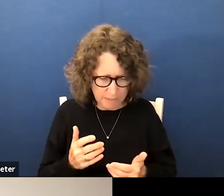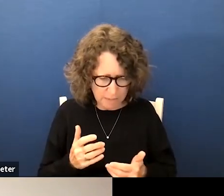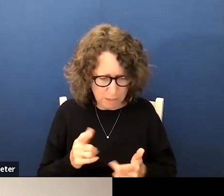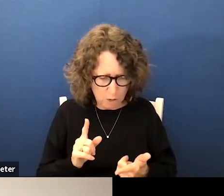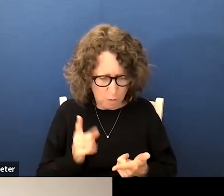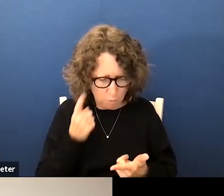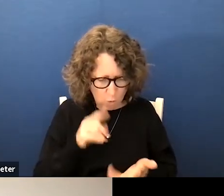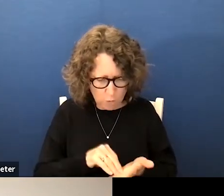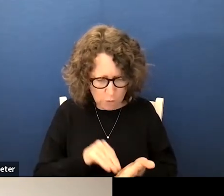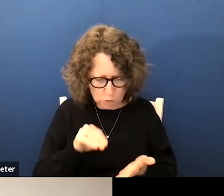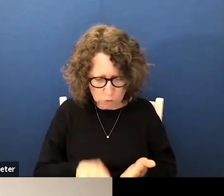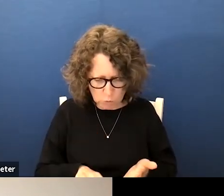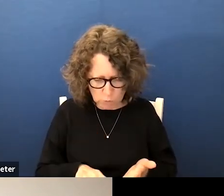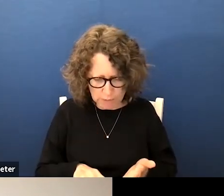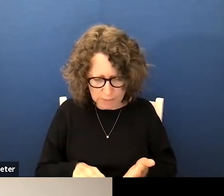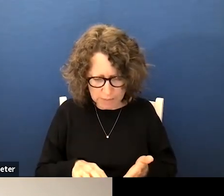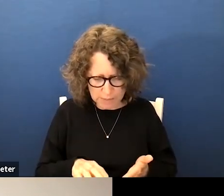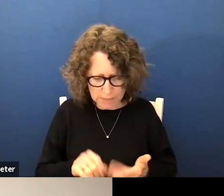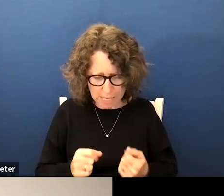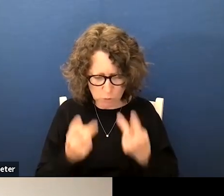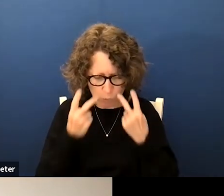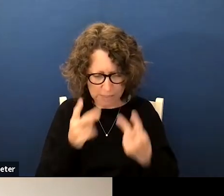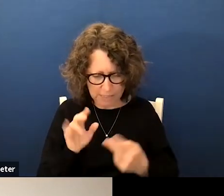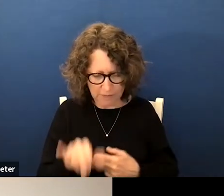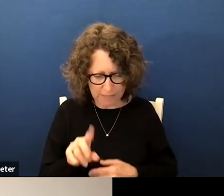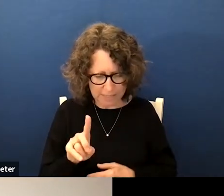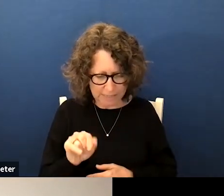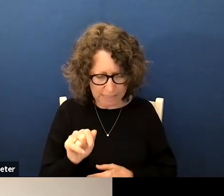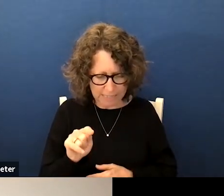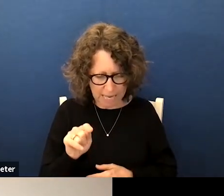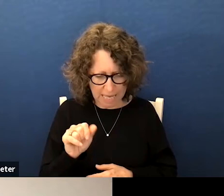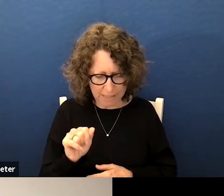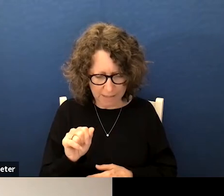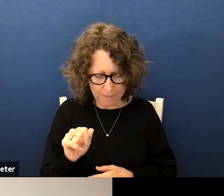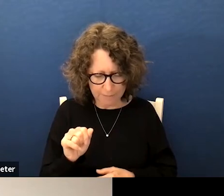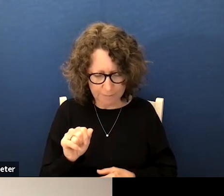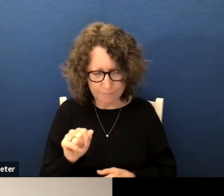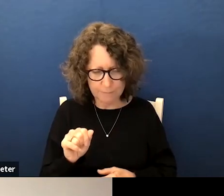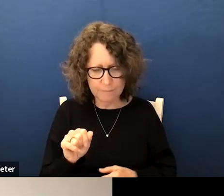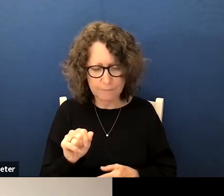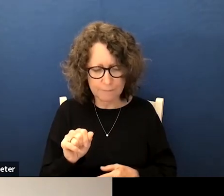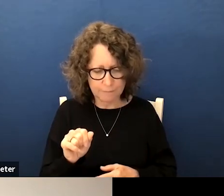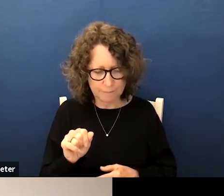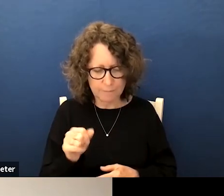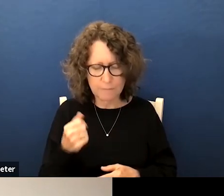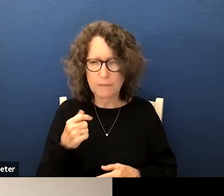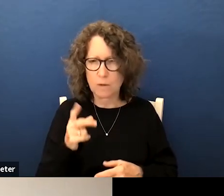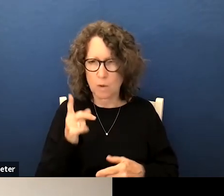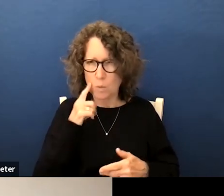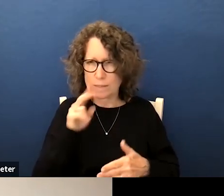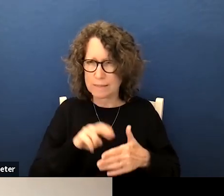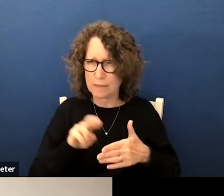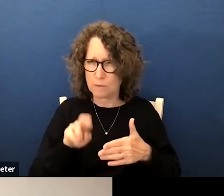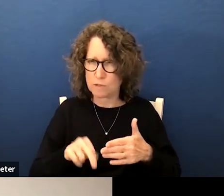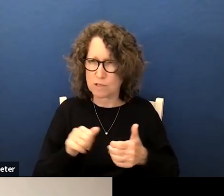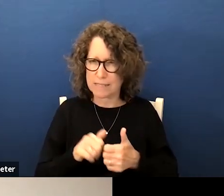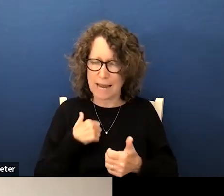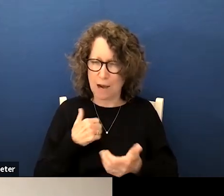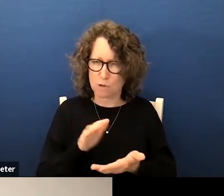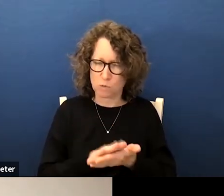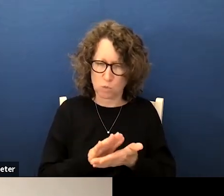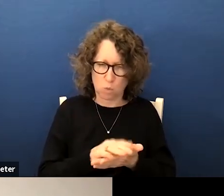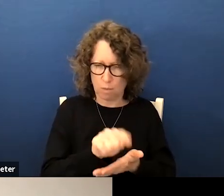students as we see this data um you know as we see this data results in our school sites